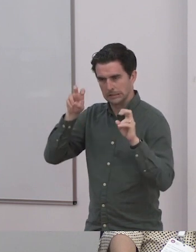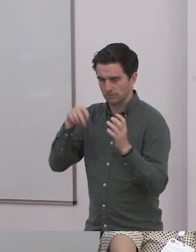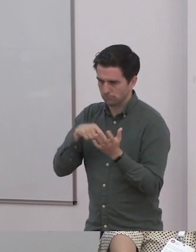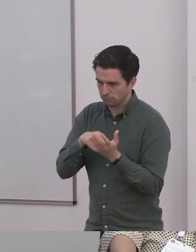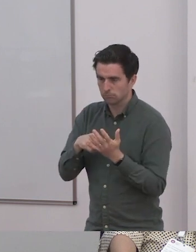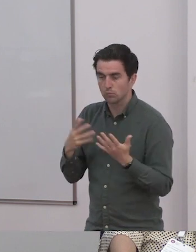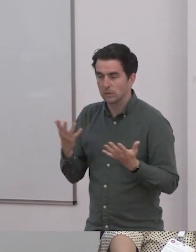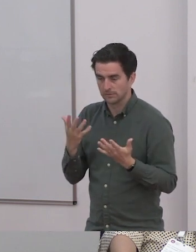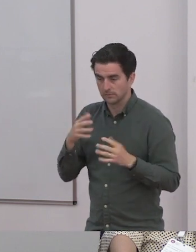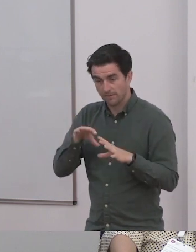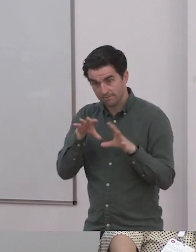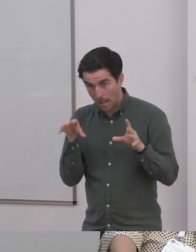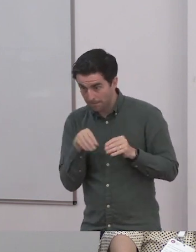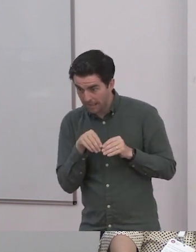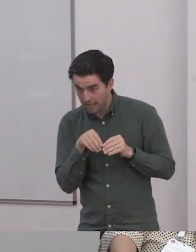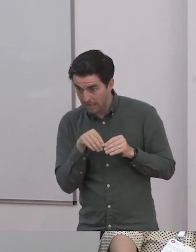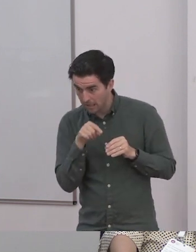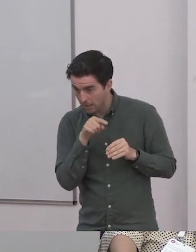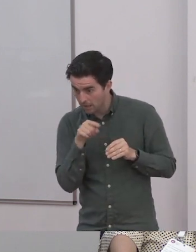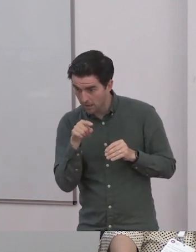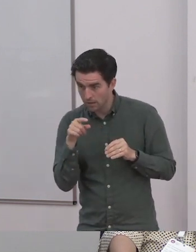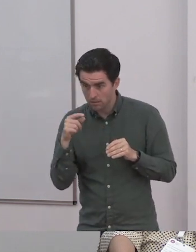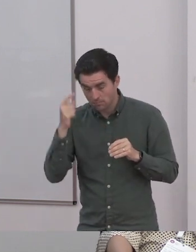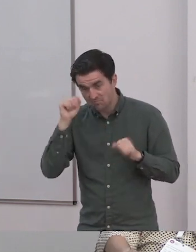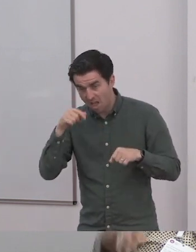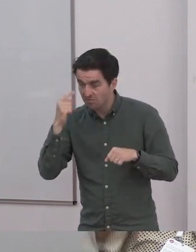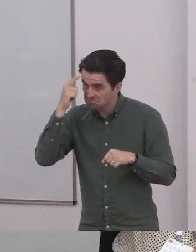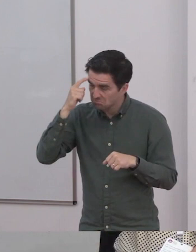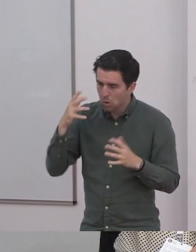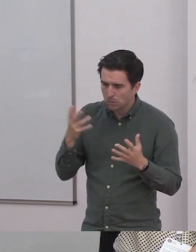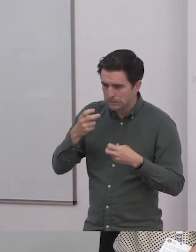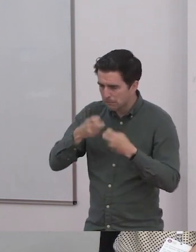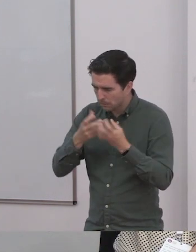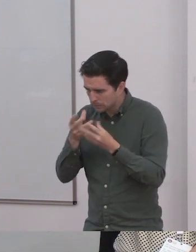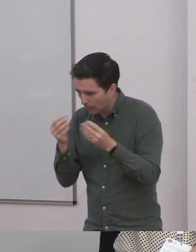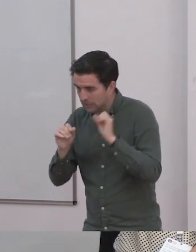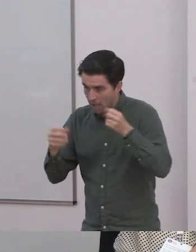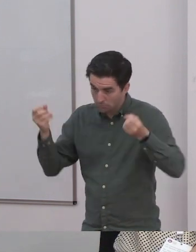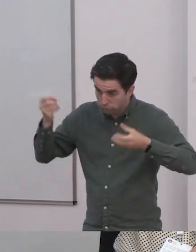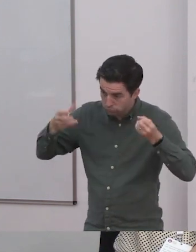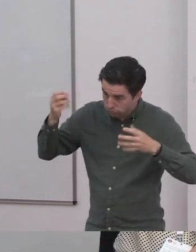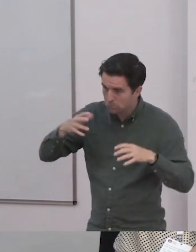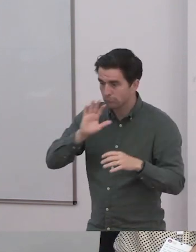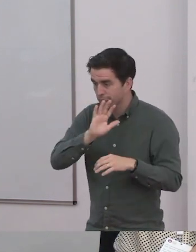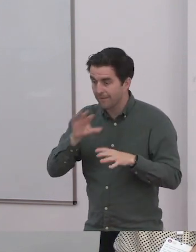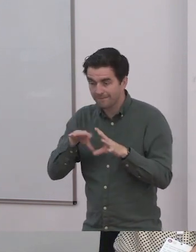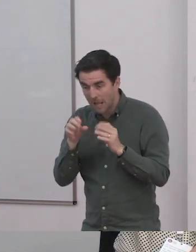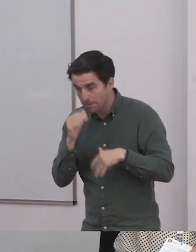equal voices and capacity because you're supporting the family to find the solutions that work for